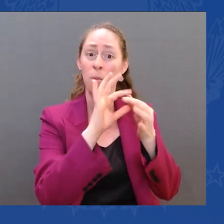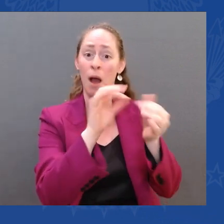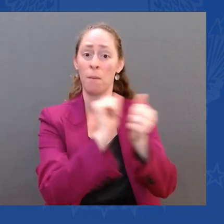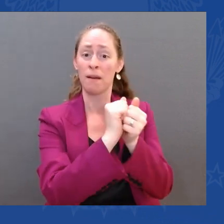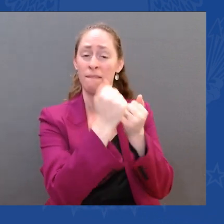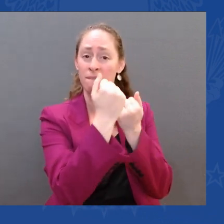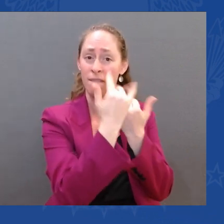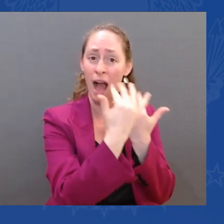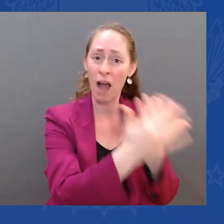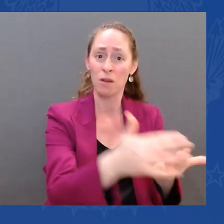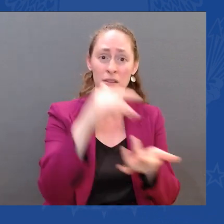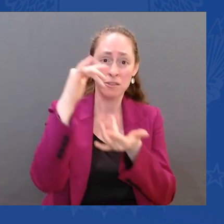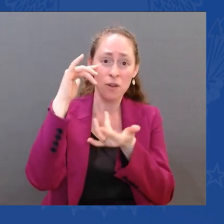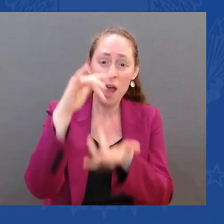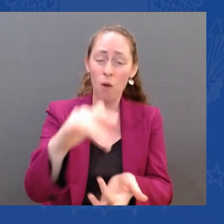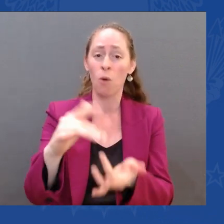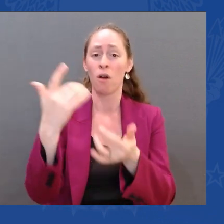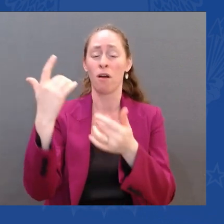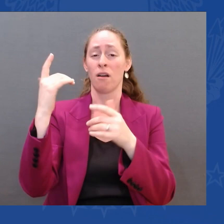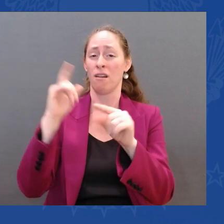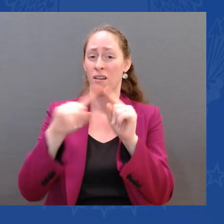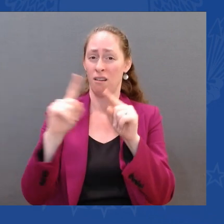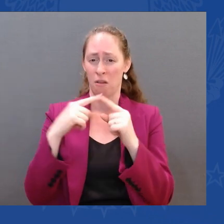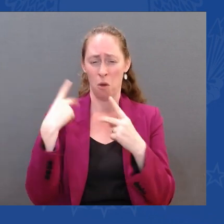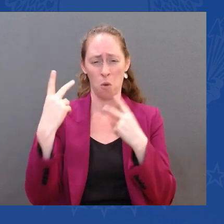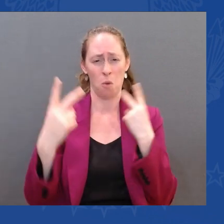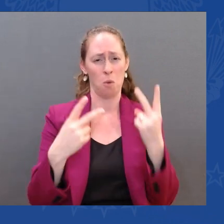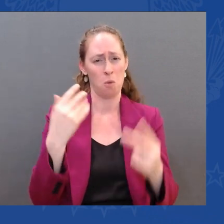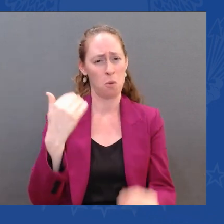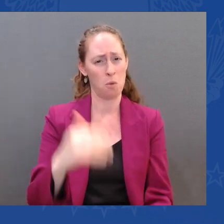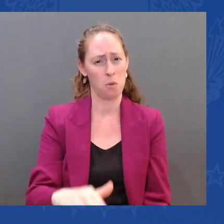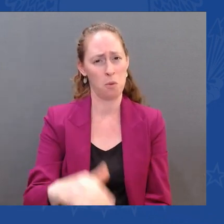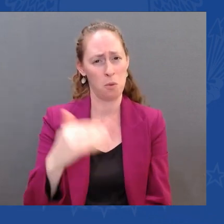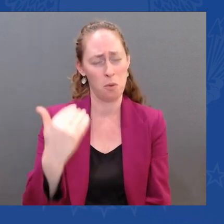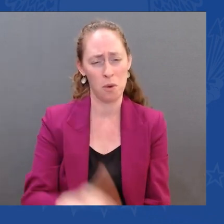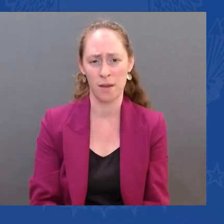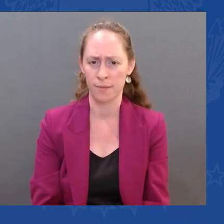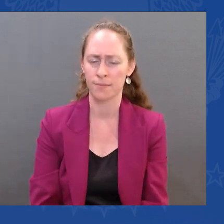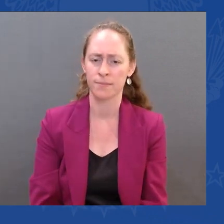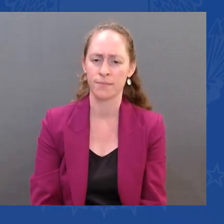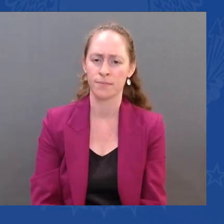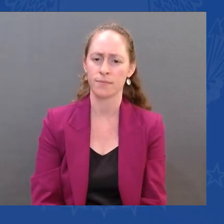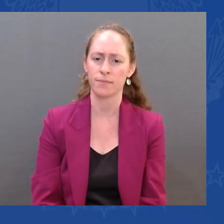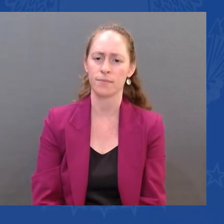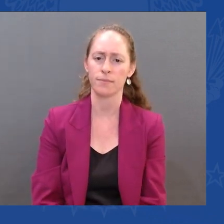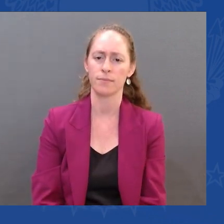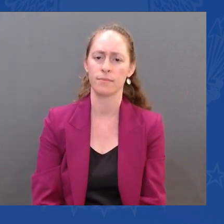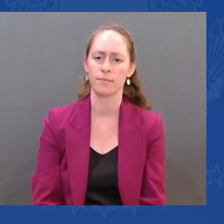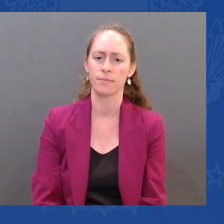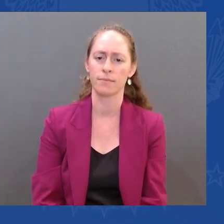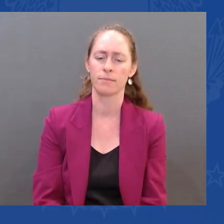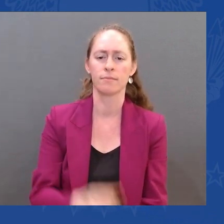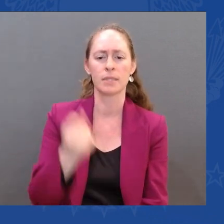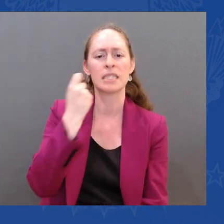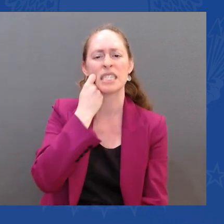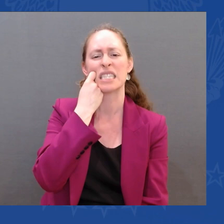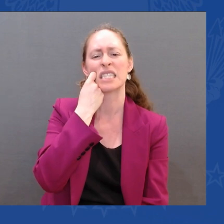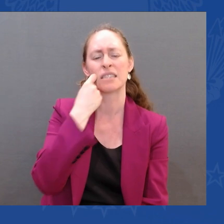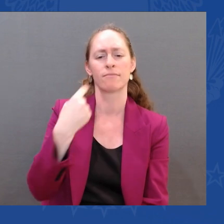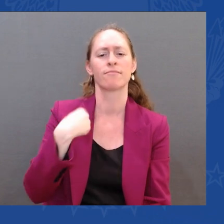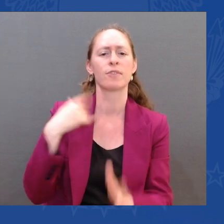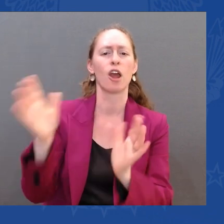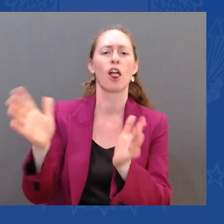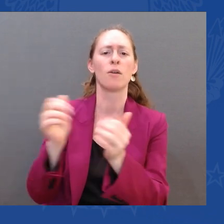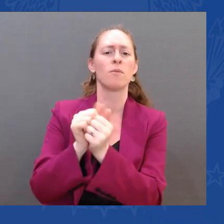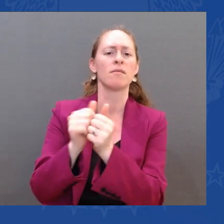Deanne, our administrator, yesterday. You know, we've lost more